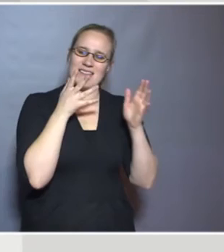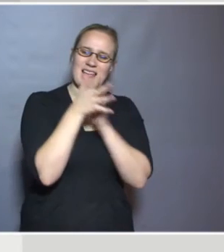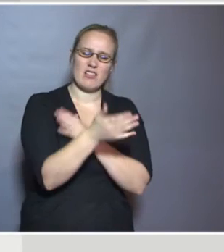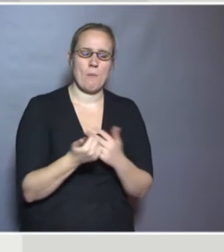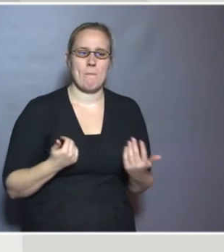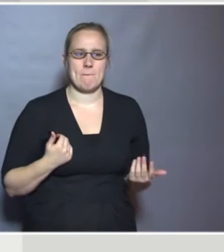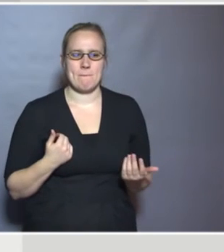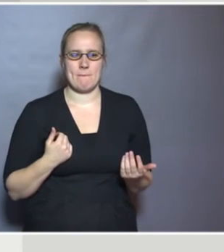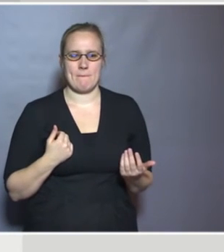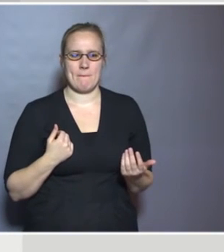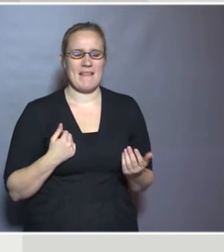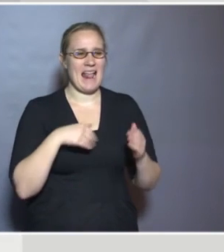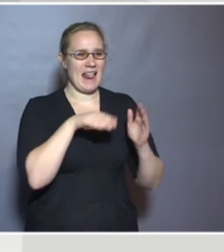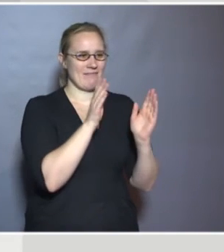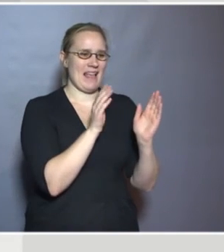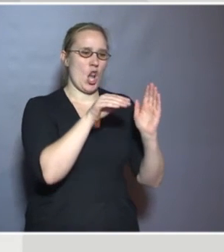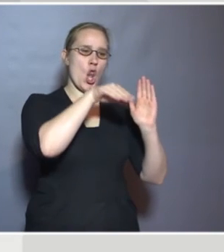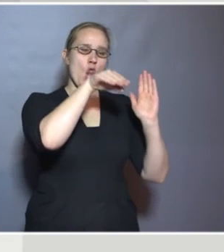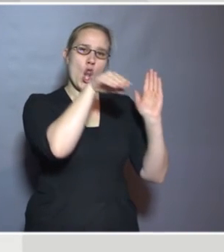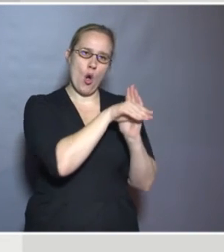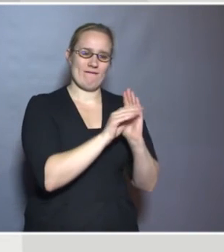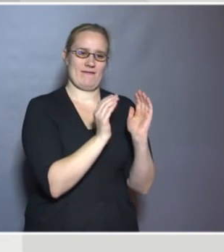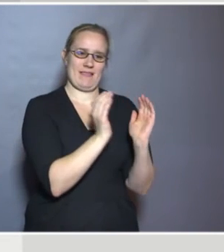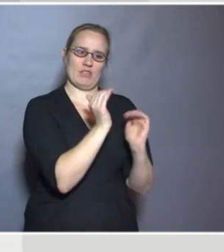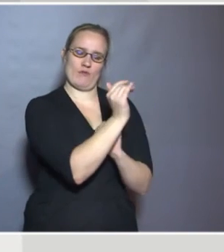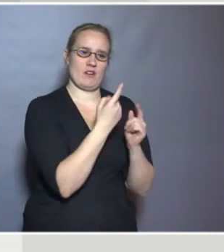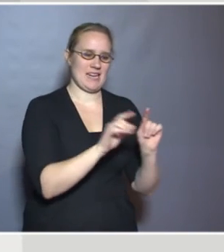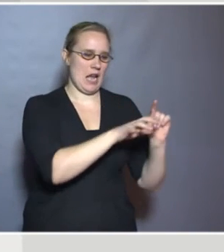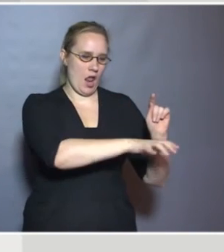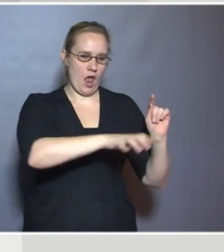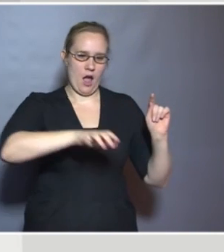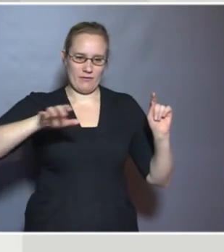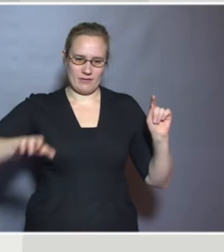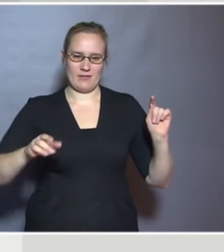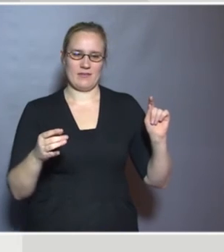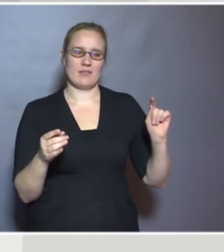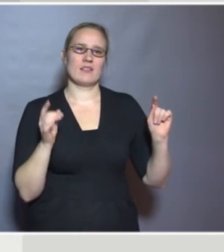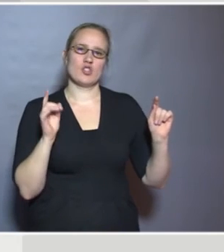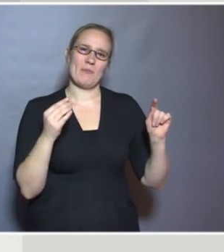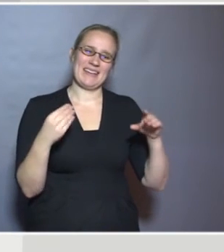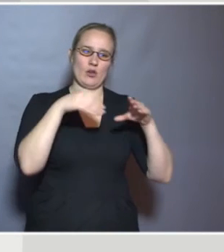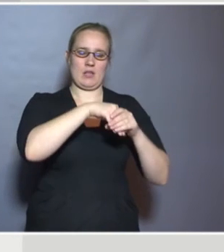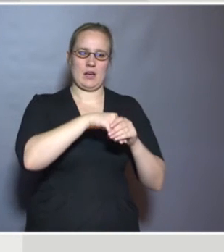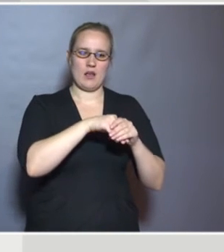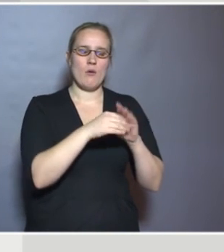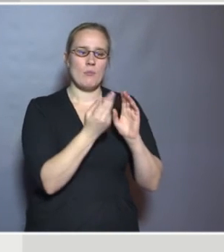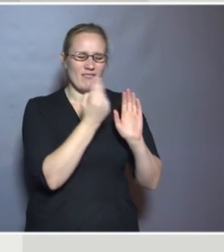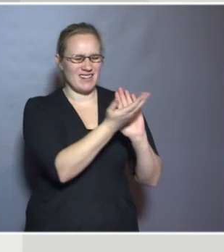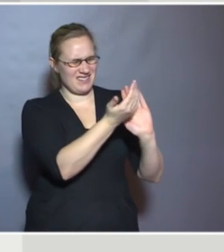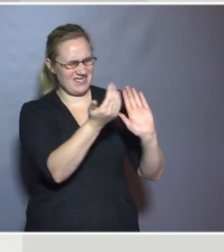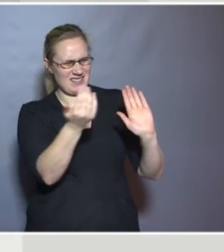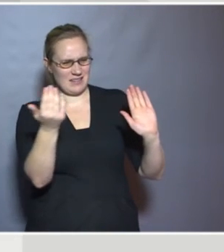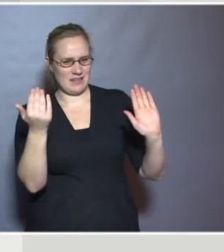what the legal definitions of the different countries included, and trying to find out, well,